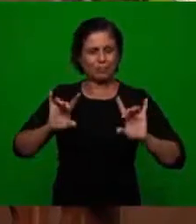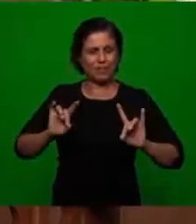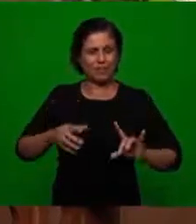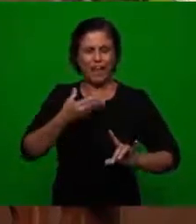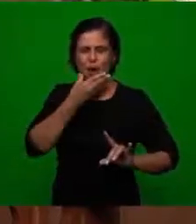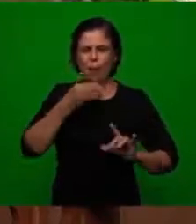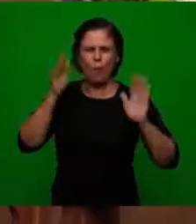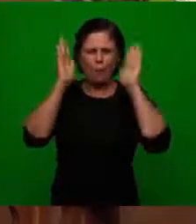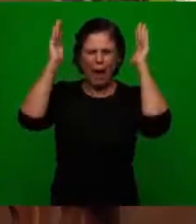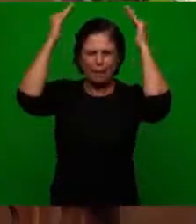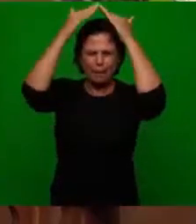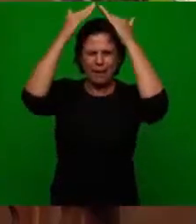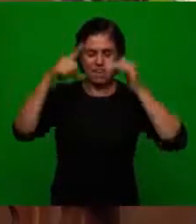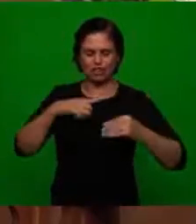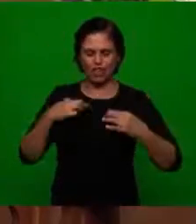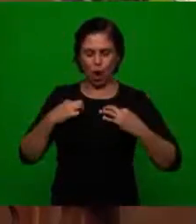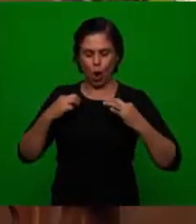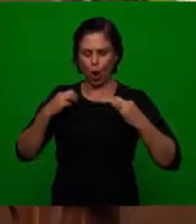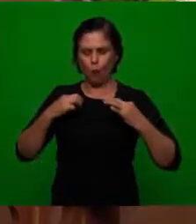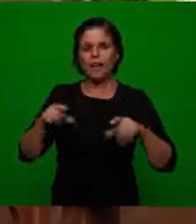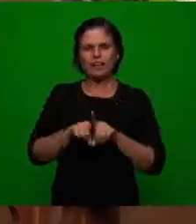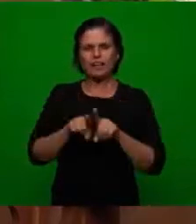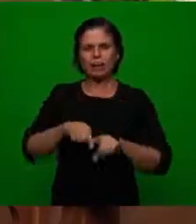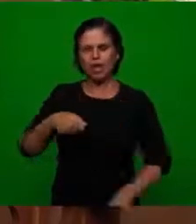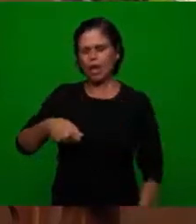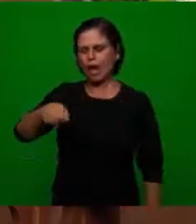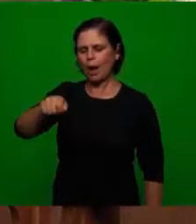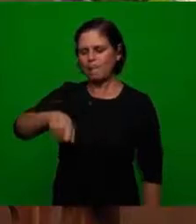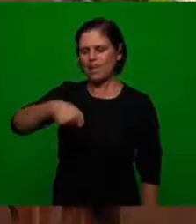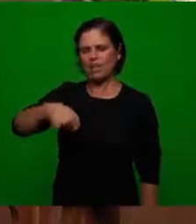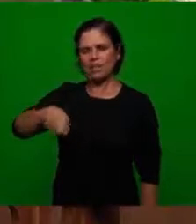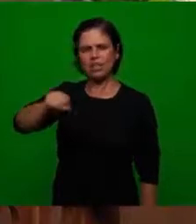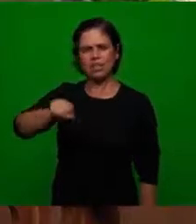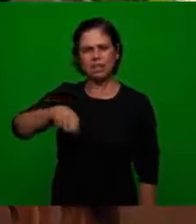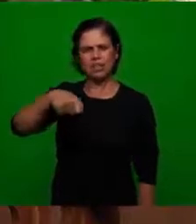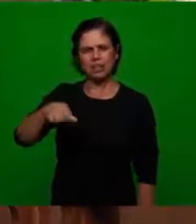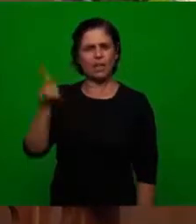special robes like in Older Testament had to have the